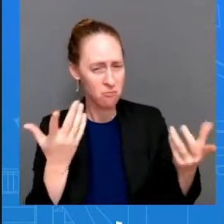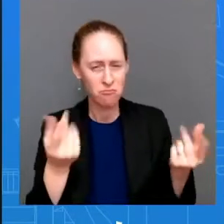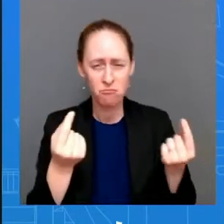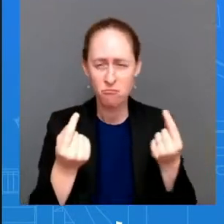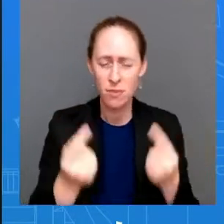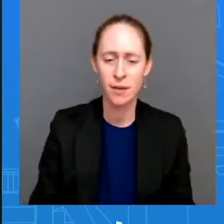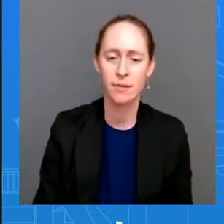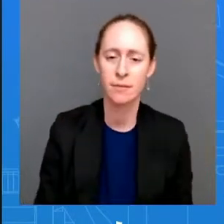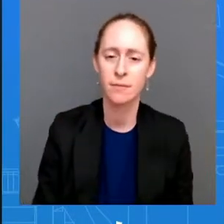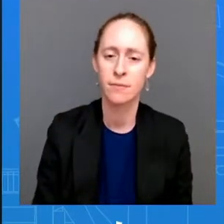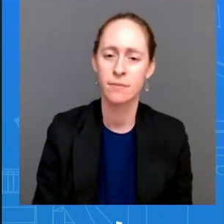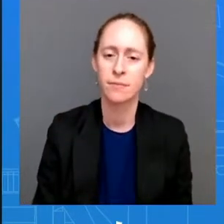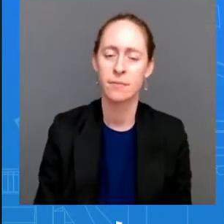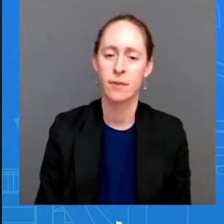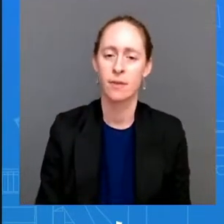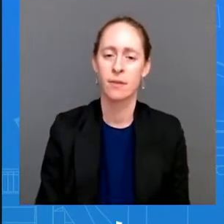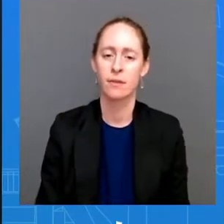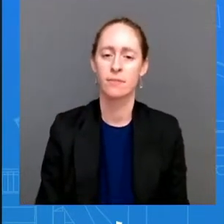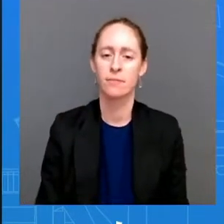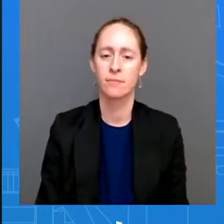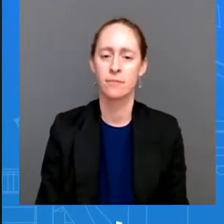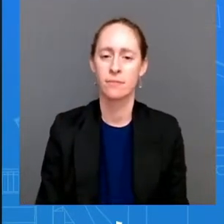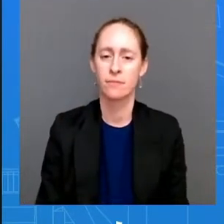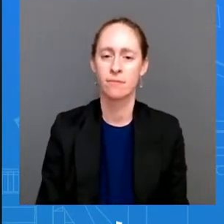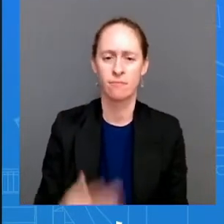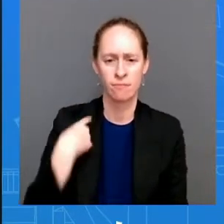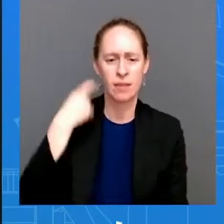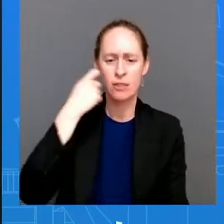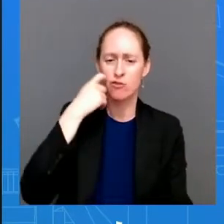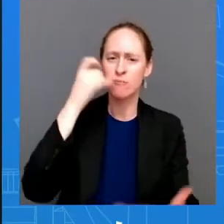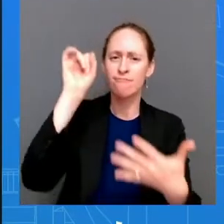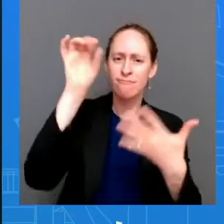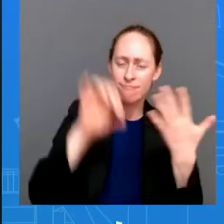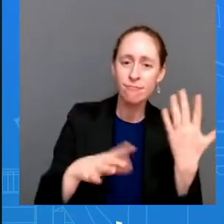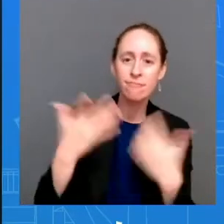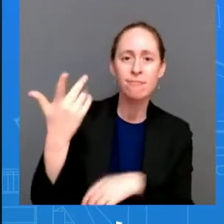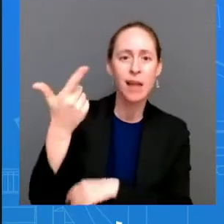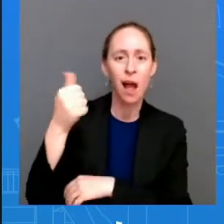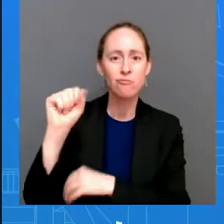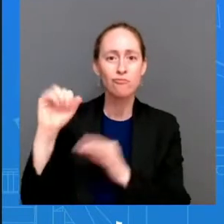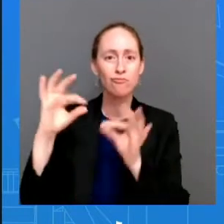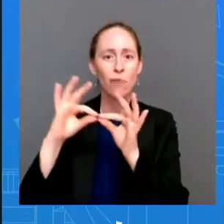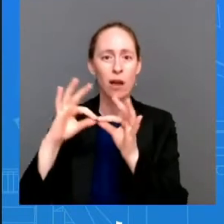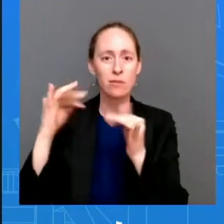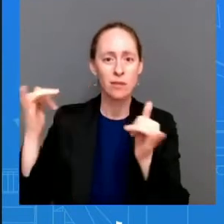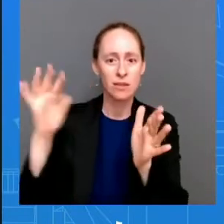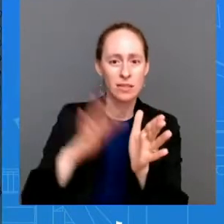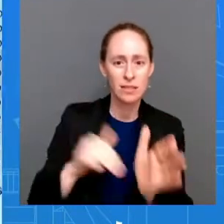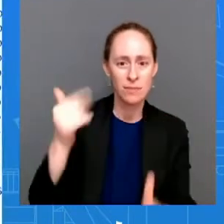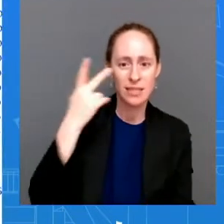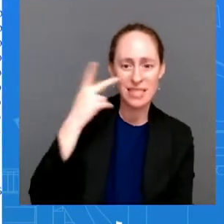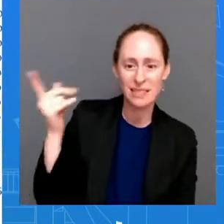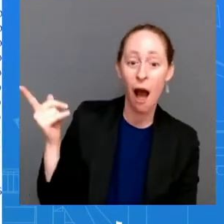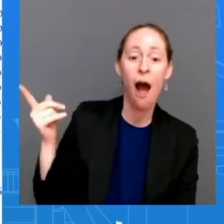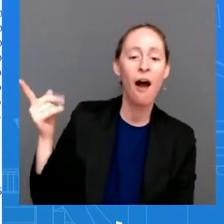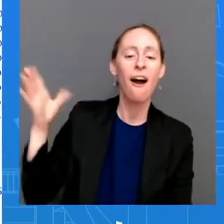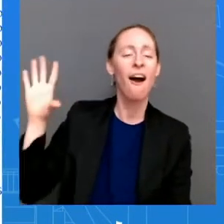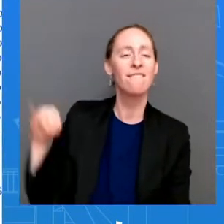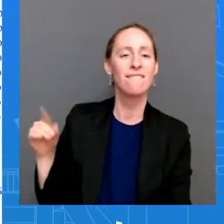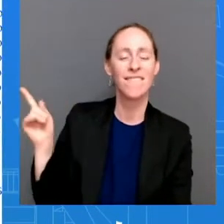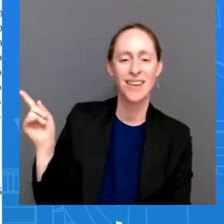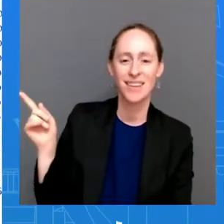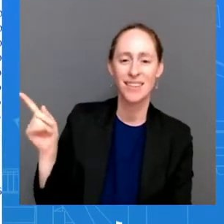prices and how that's gone down we're going we went from 120 uh oh it's gone now all right 120 uh